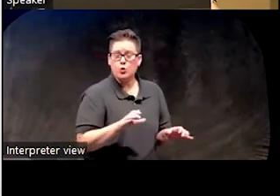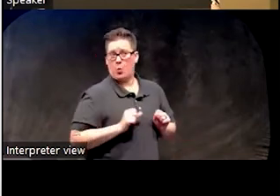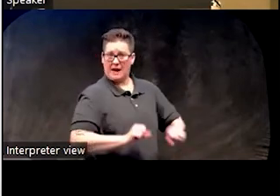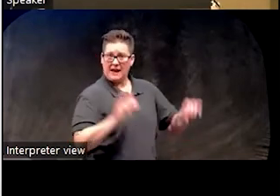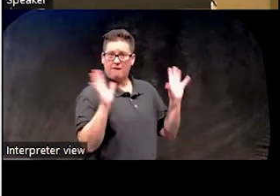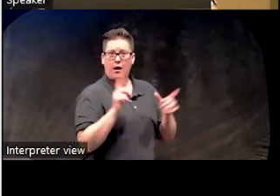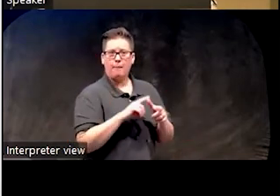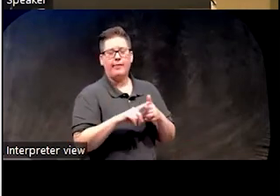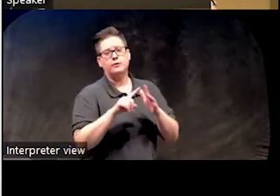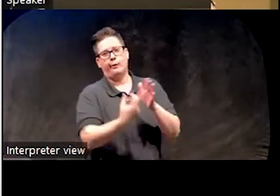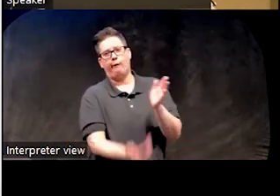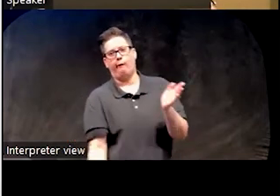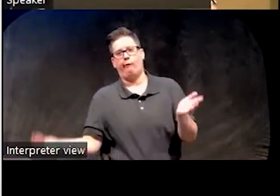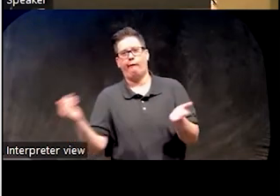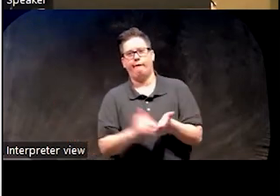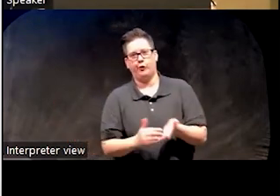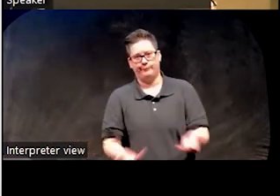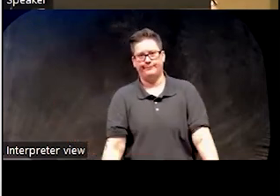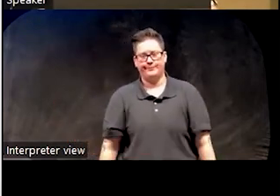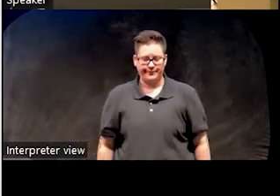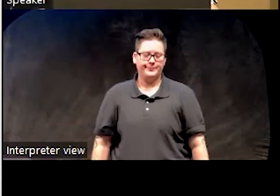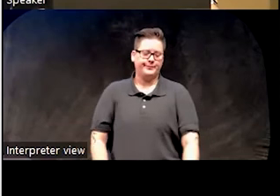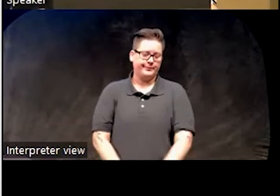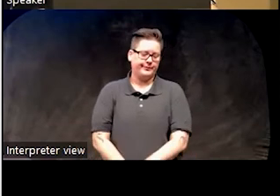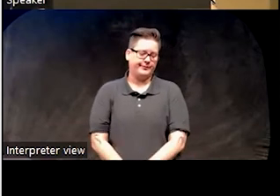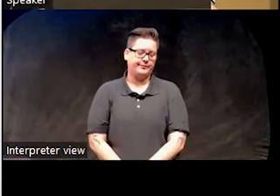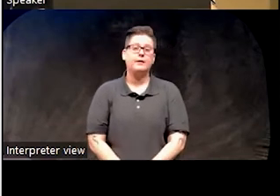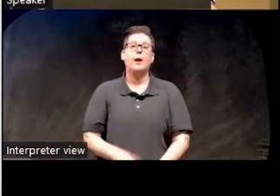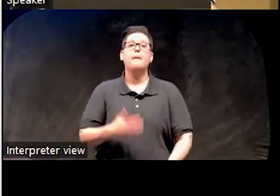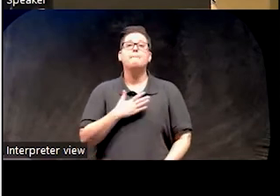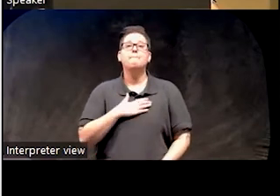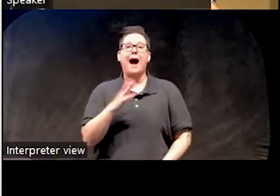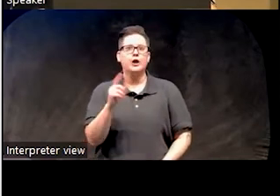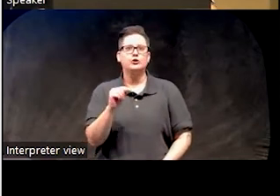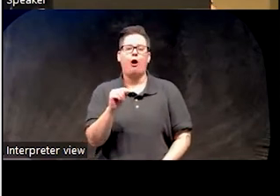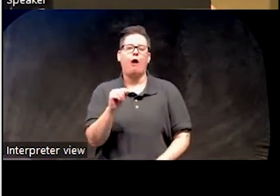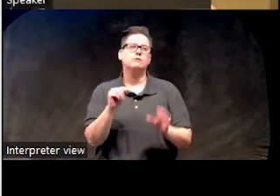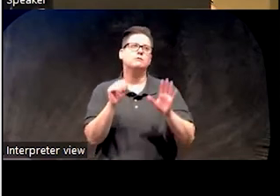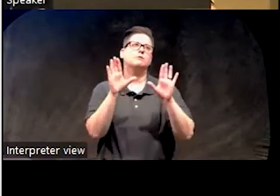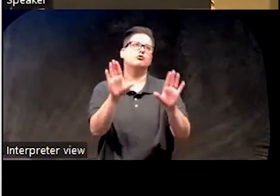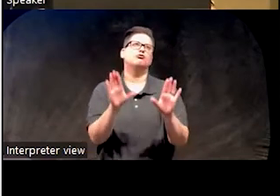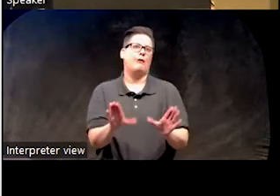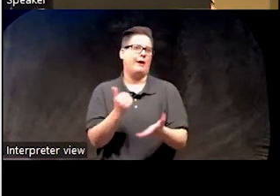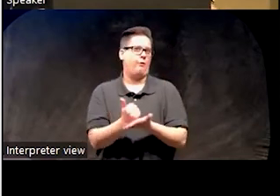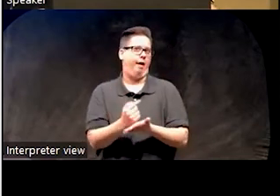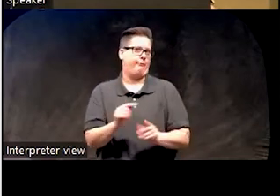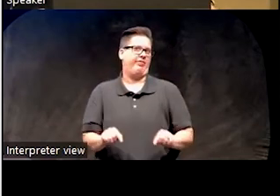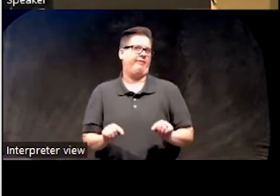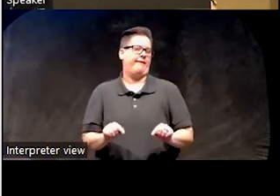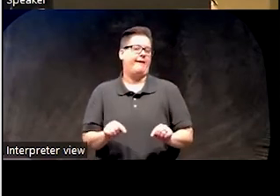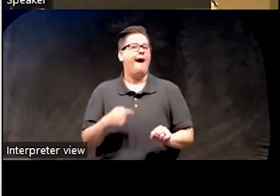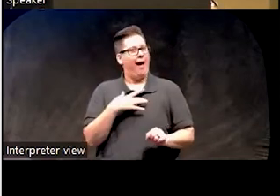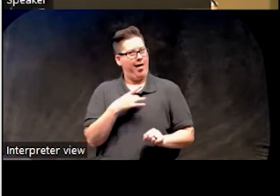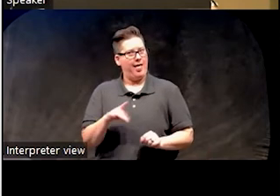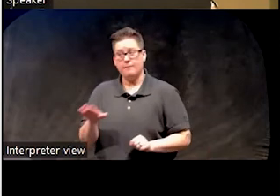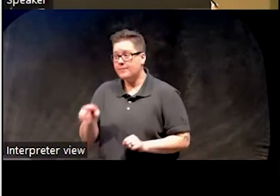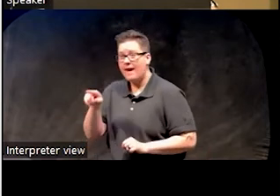then you gotta kind of start over when they come back in. My chart has been a really great, like addition to this, because I like to